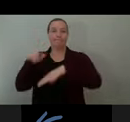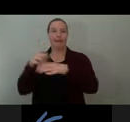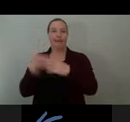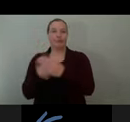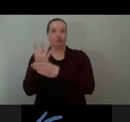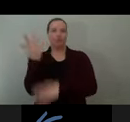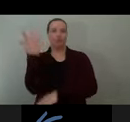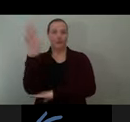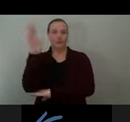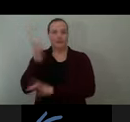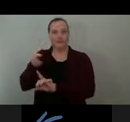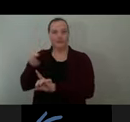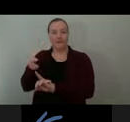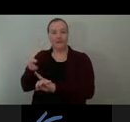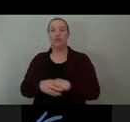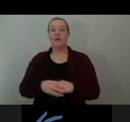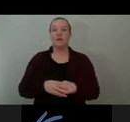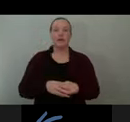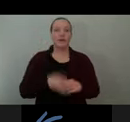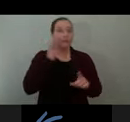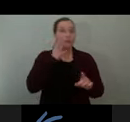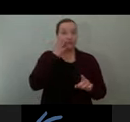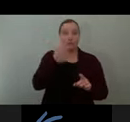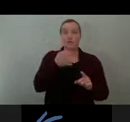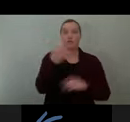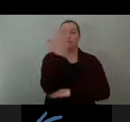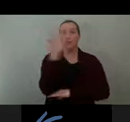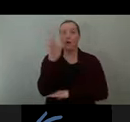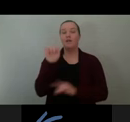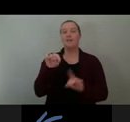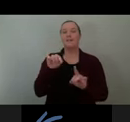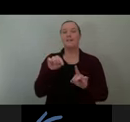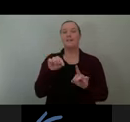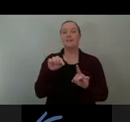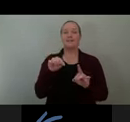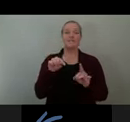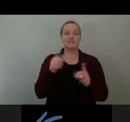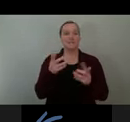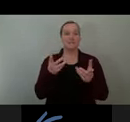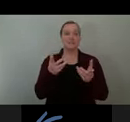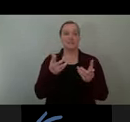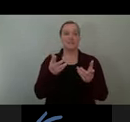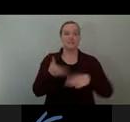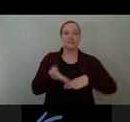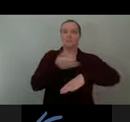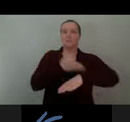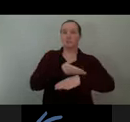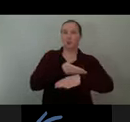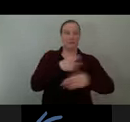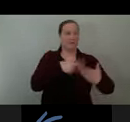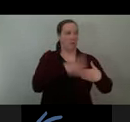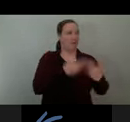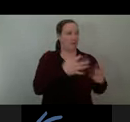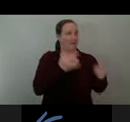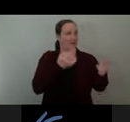So Future Forest is intended to further champion the existing programmes and charitable initiatives currently taking place